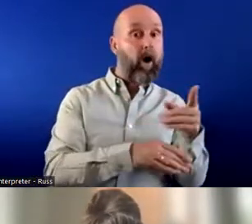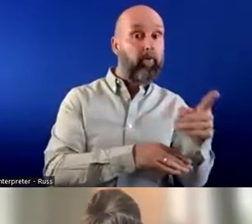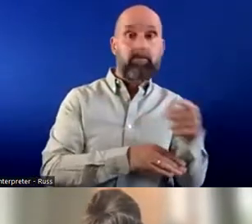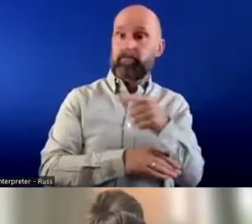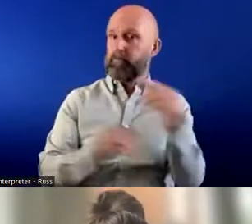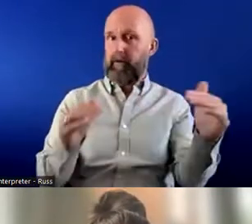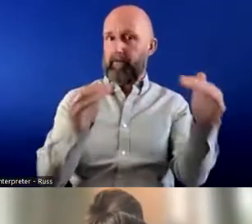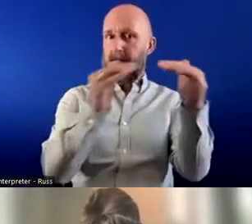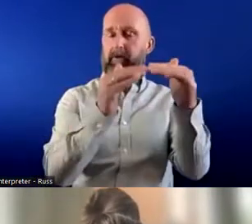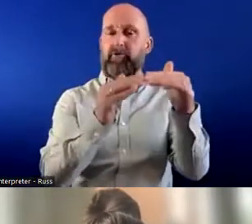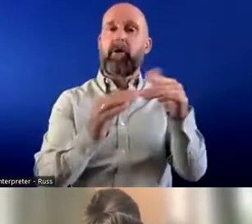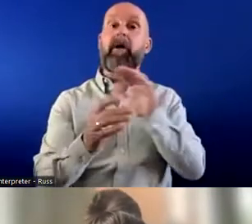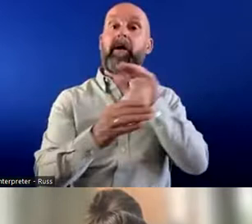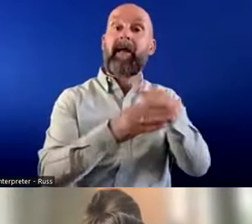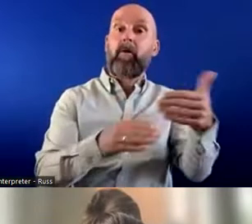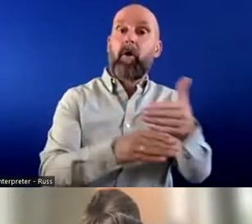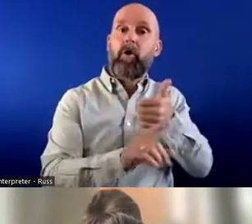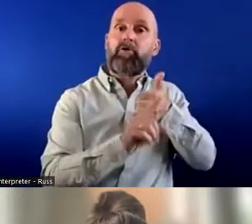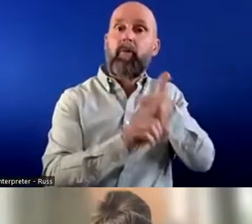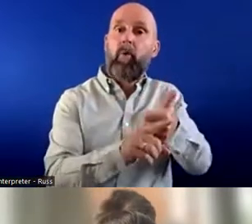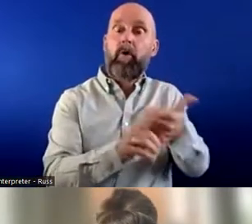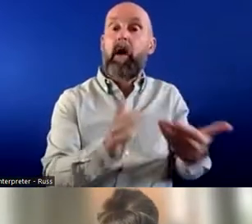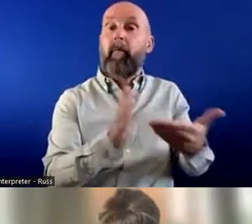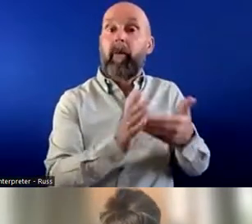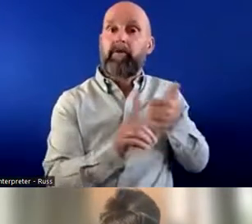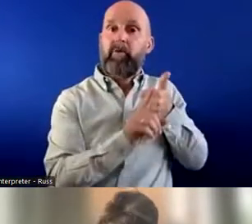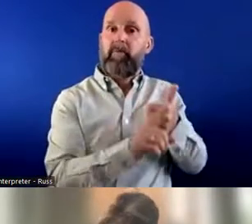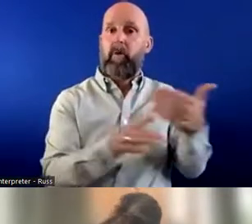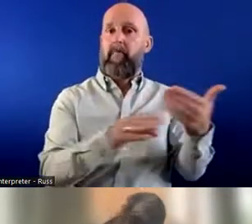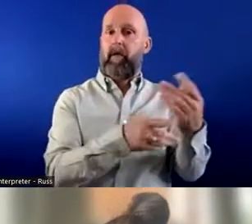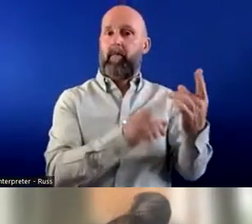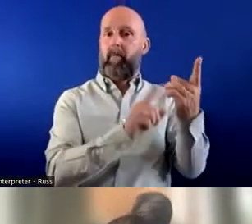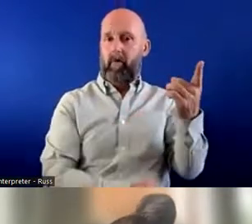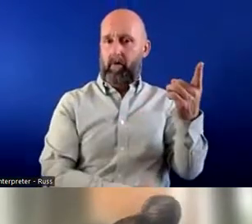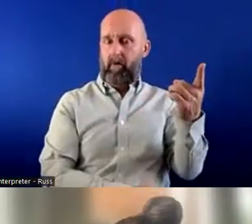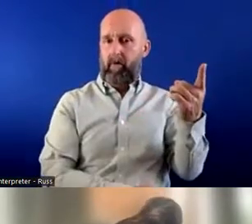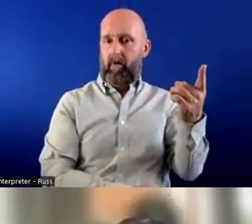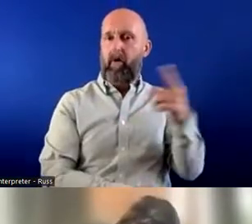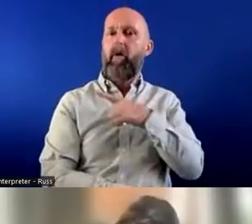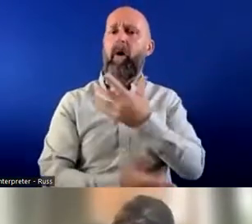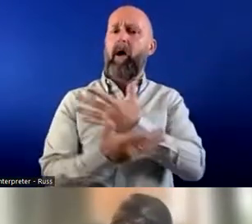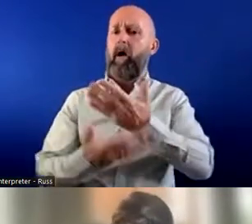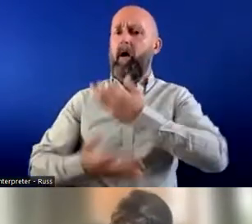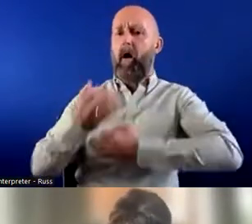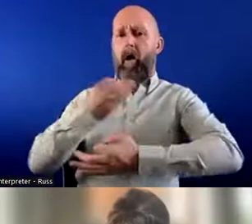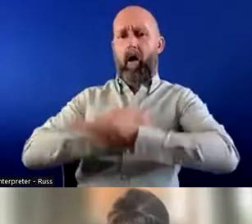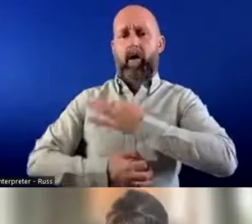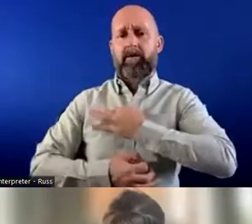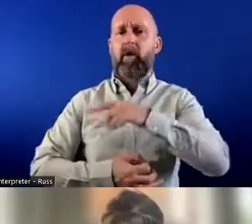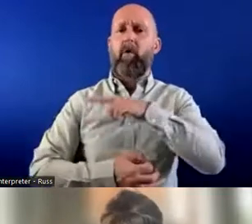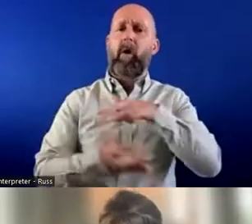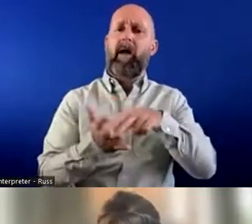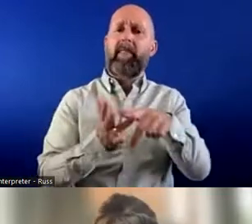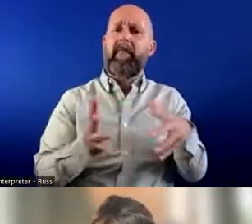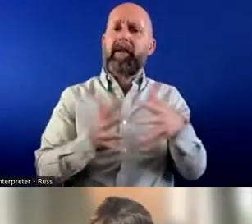individual in the workplace, and for the employer. And I think that's one of the things you know, people ask me why I'm now group have been